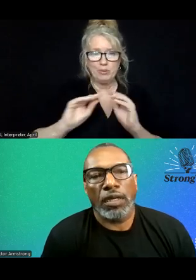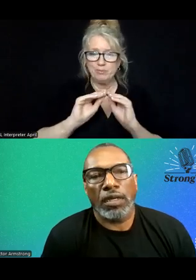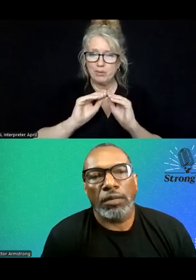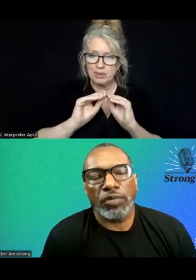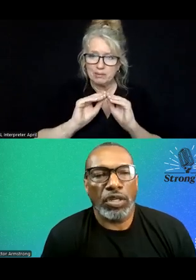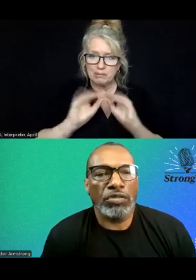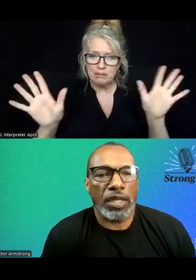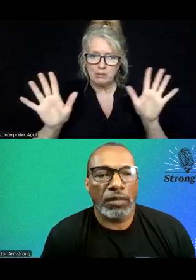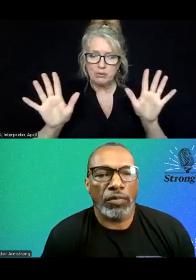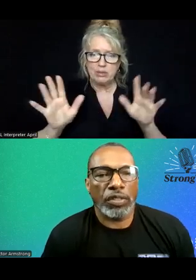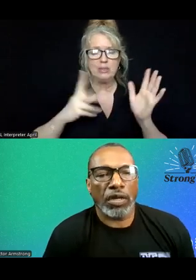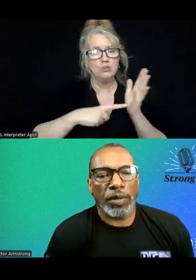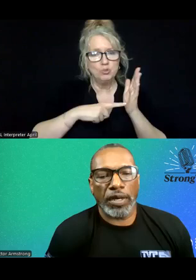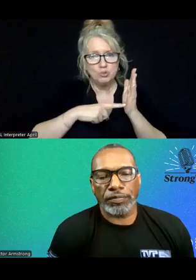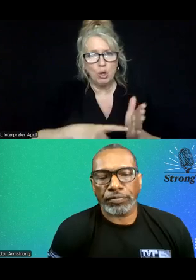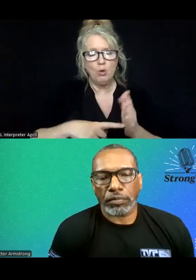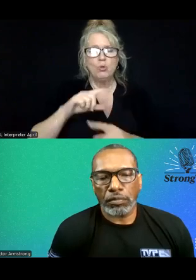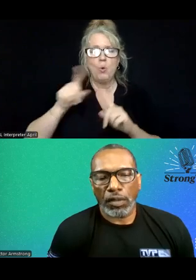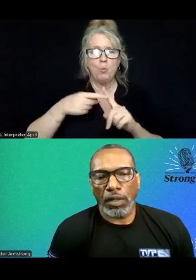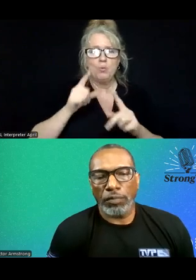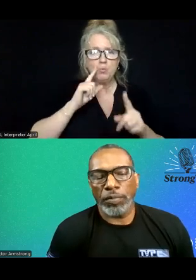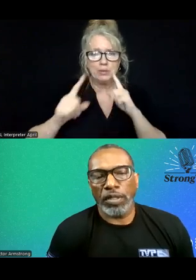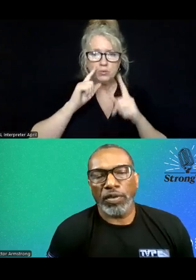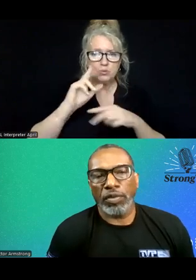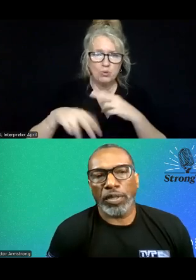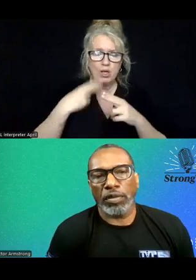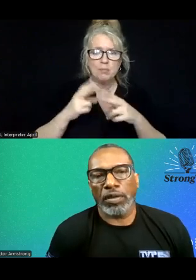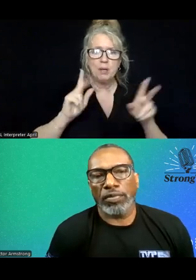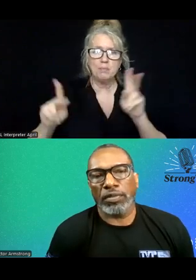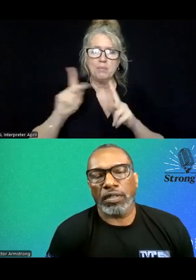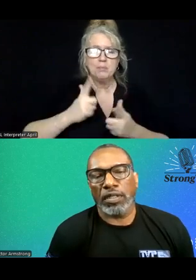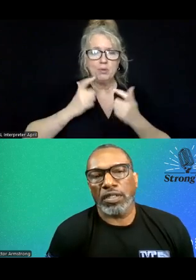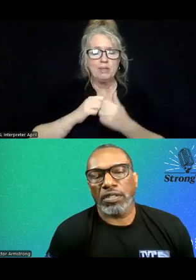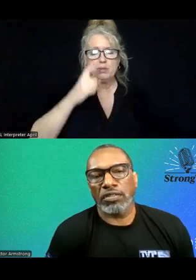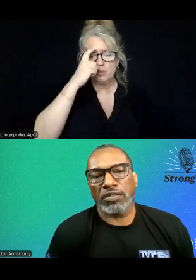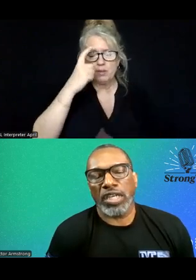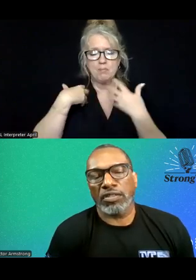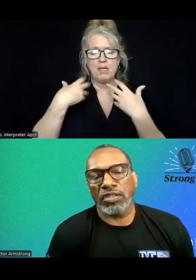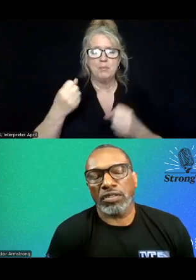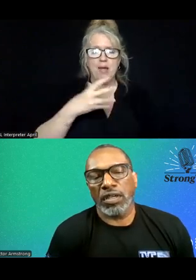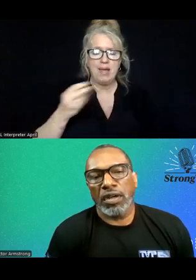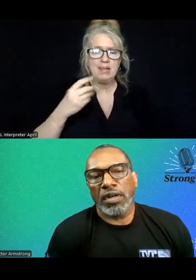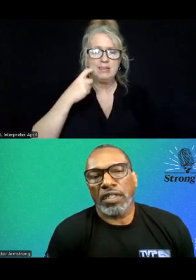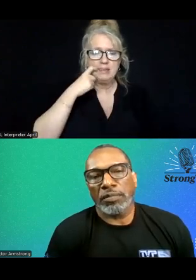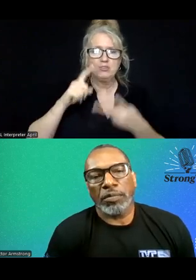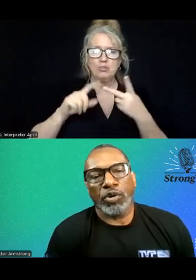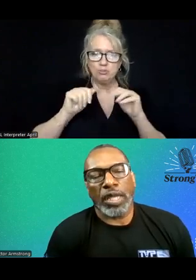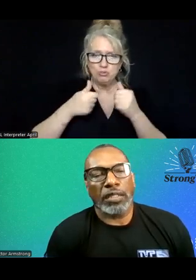shows that. When we talk about people living with mental health and addictions challenges